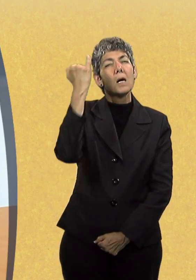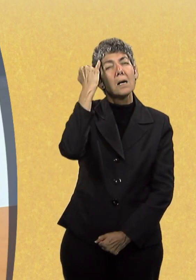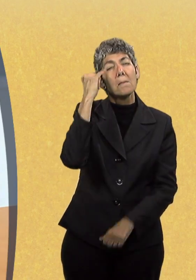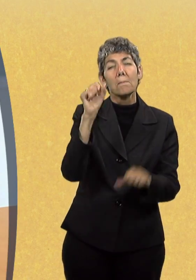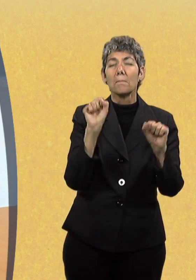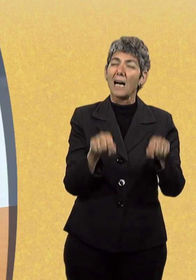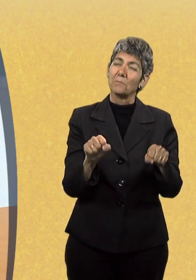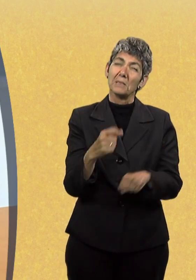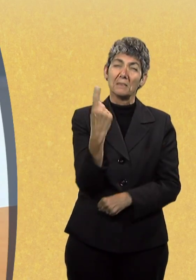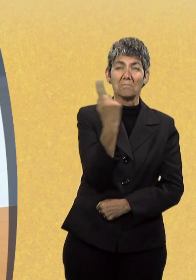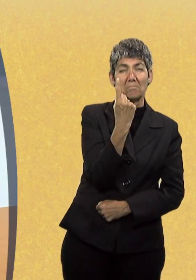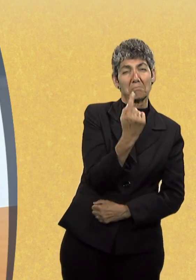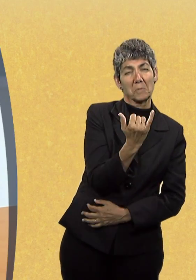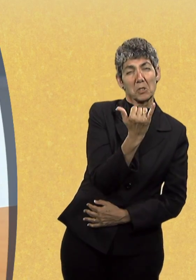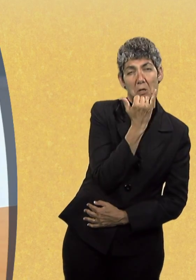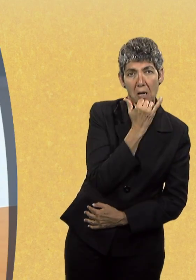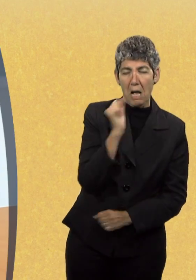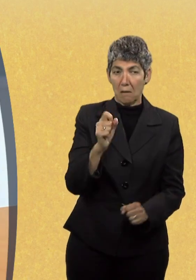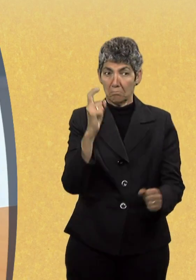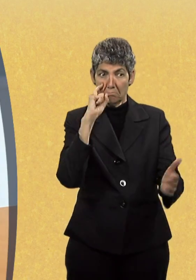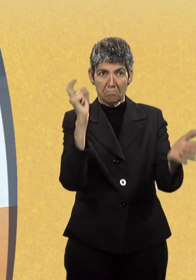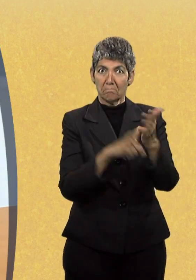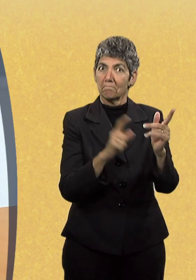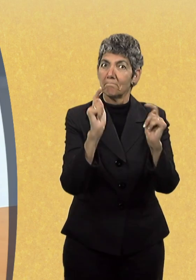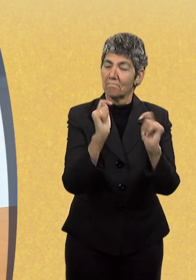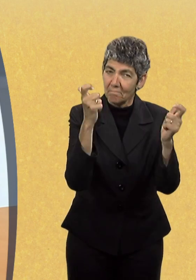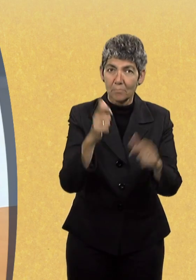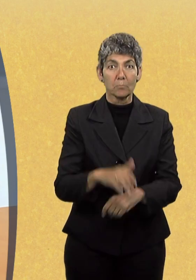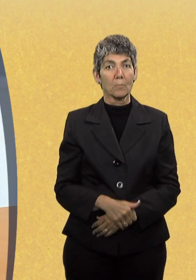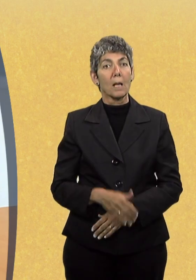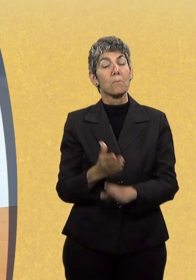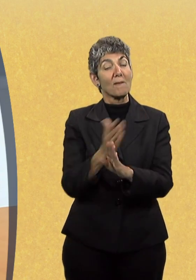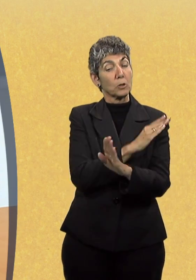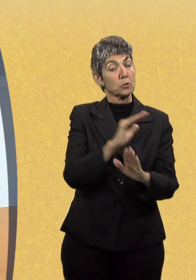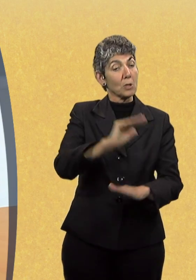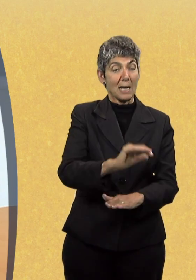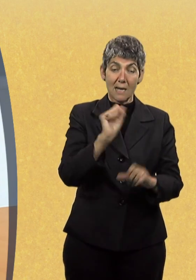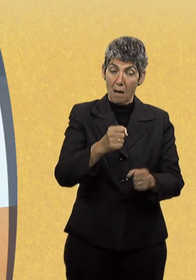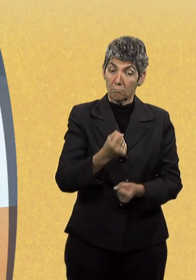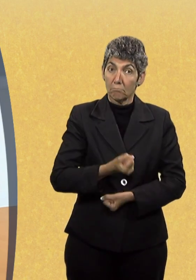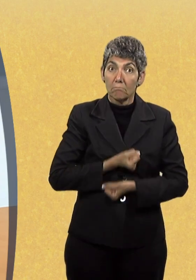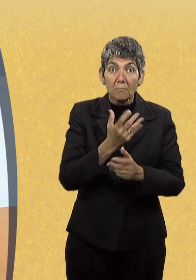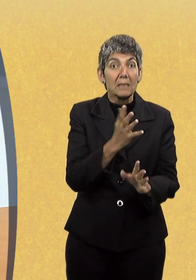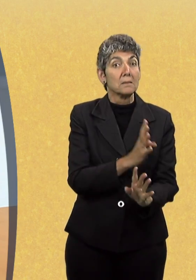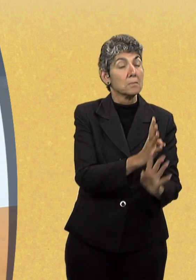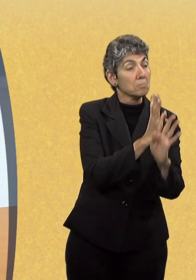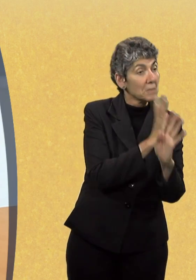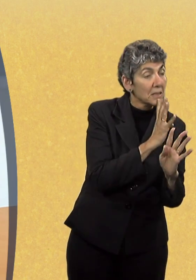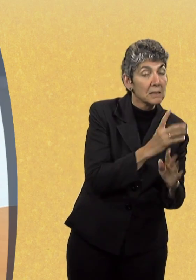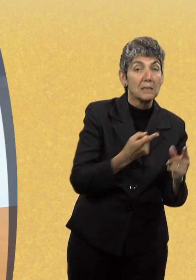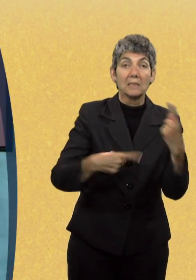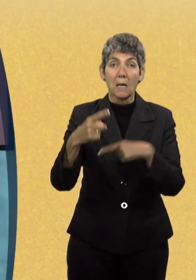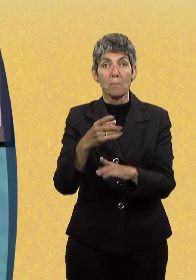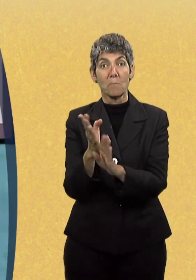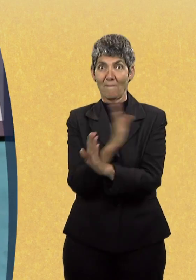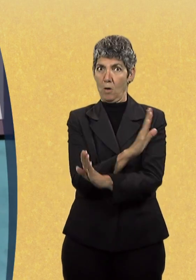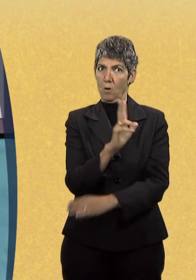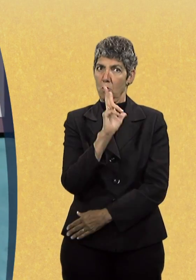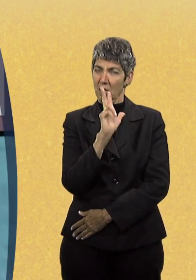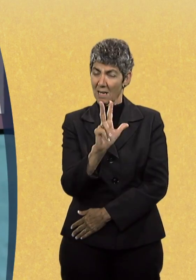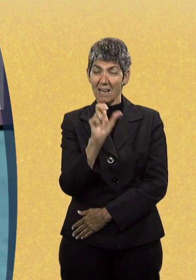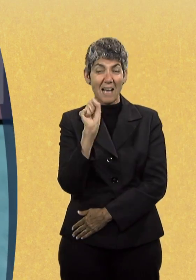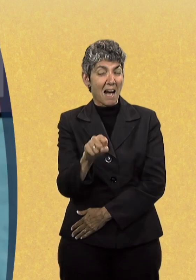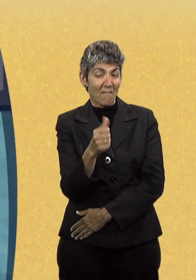for language problems with a young child occur when the child is age 3 or age 5. We can